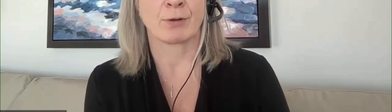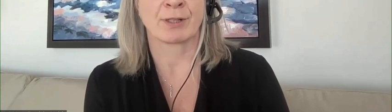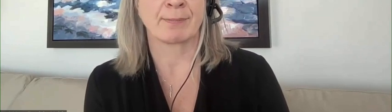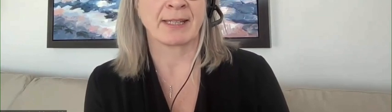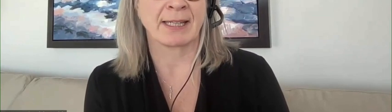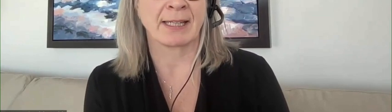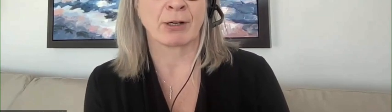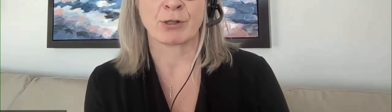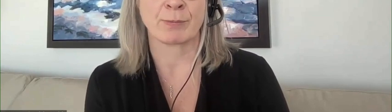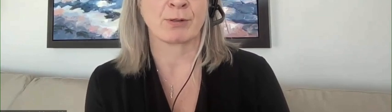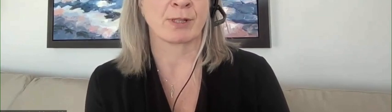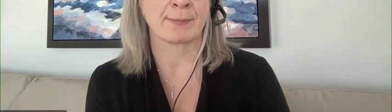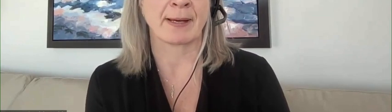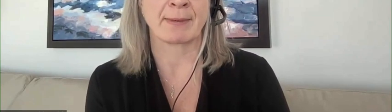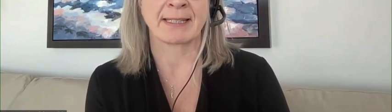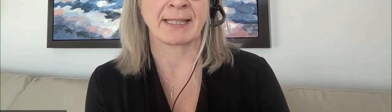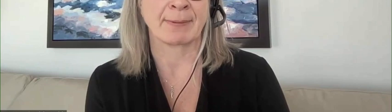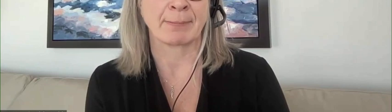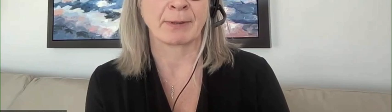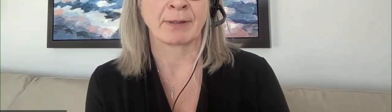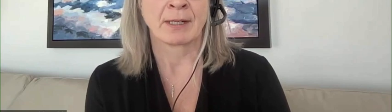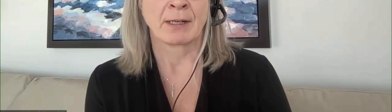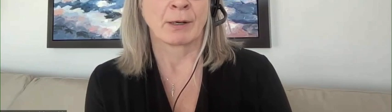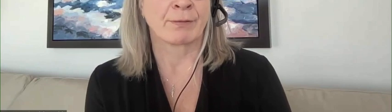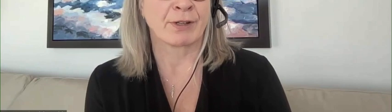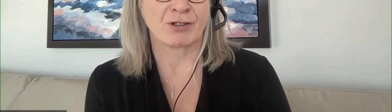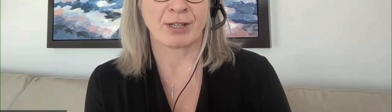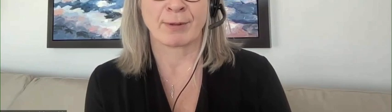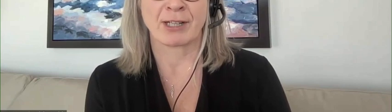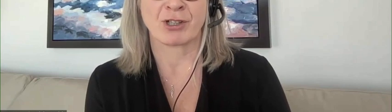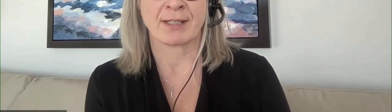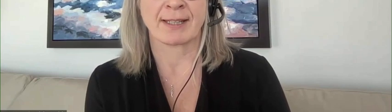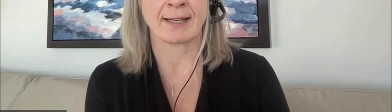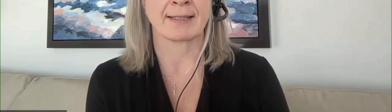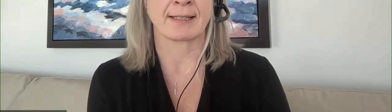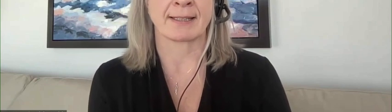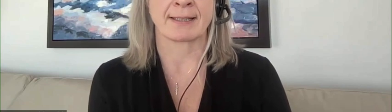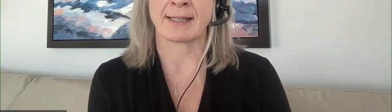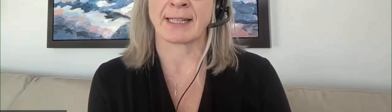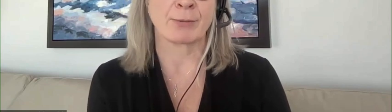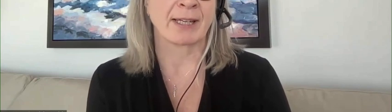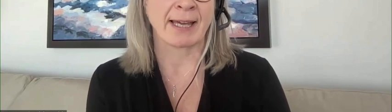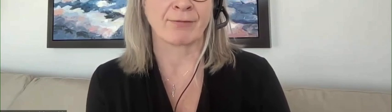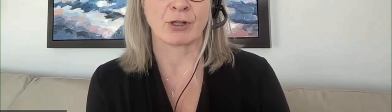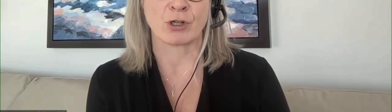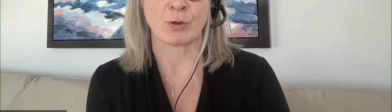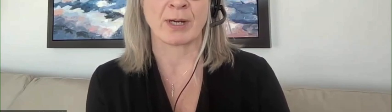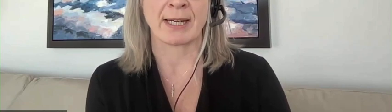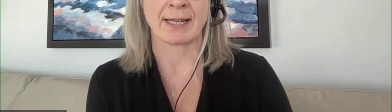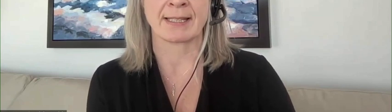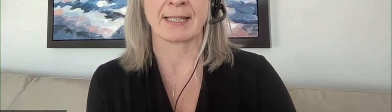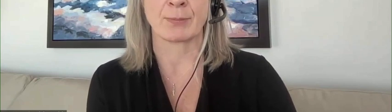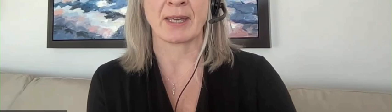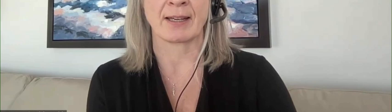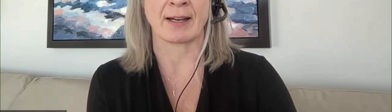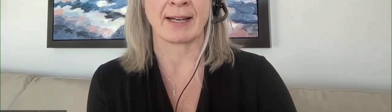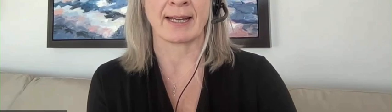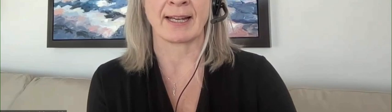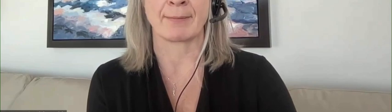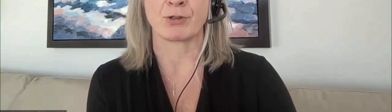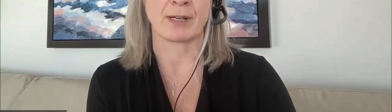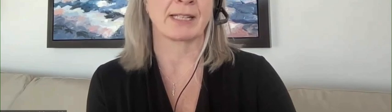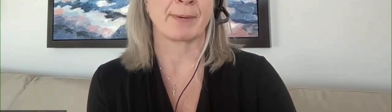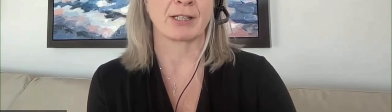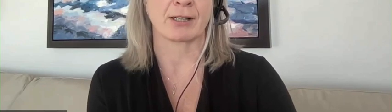And, of course, many contributions by Métis people over the generations. And thank you again for joining us this week.